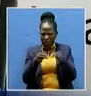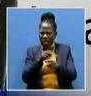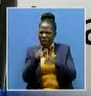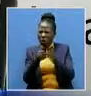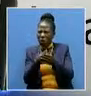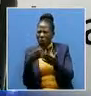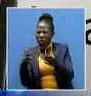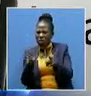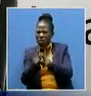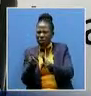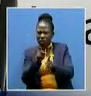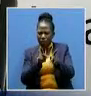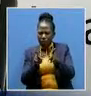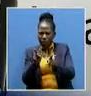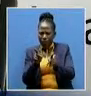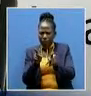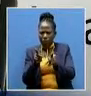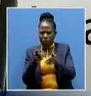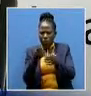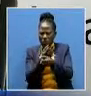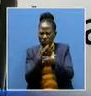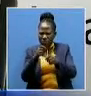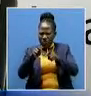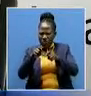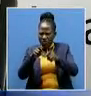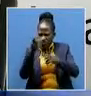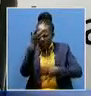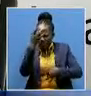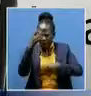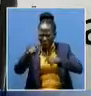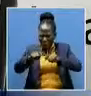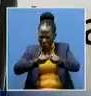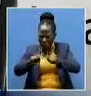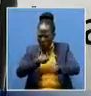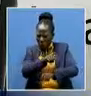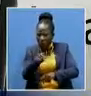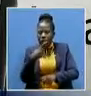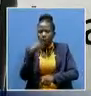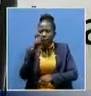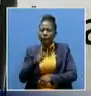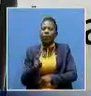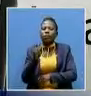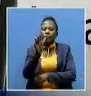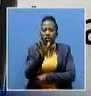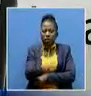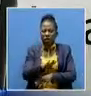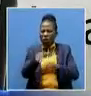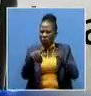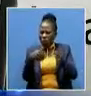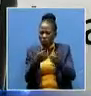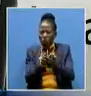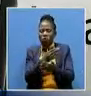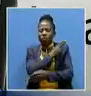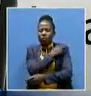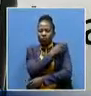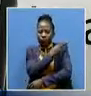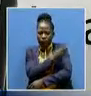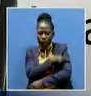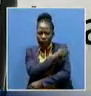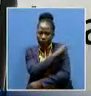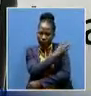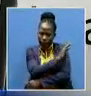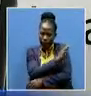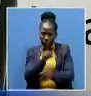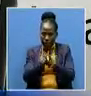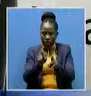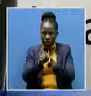supplies for infection prevention and control, IPC, are made available in health facilities. And Dr Malama